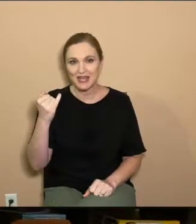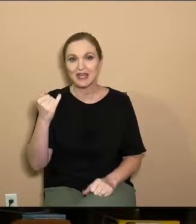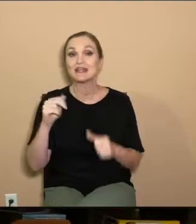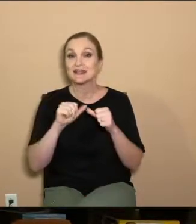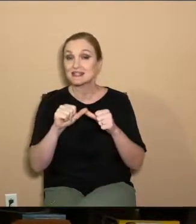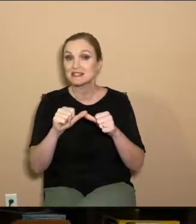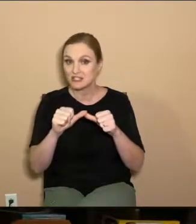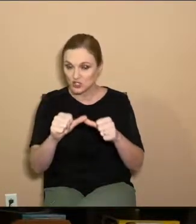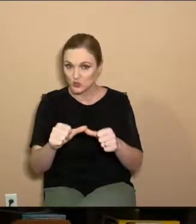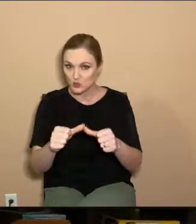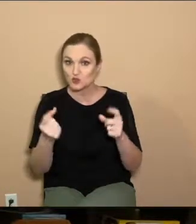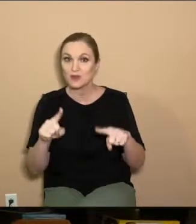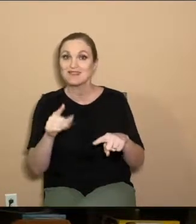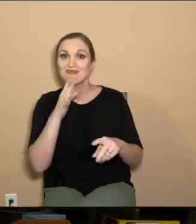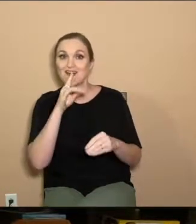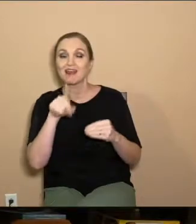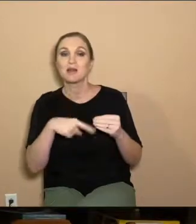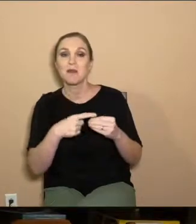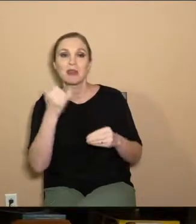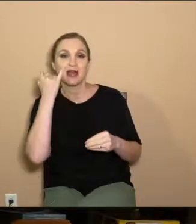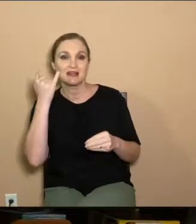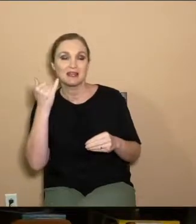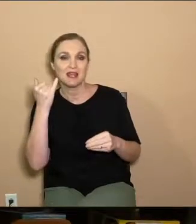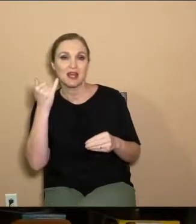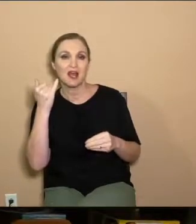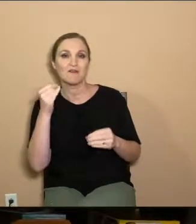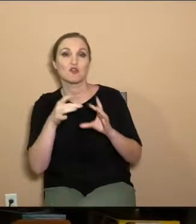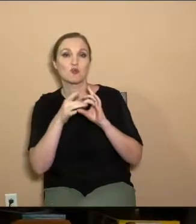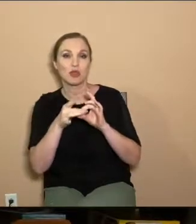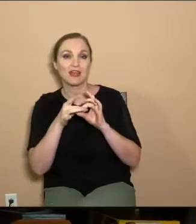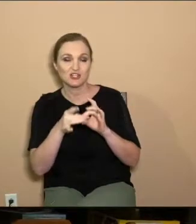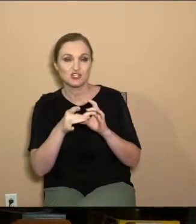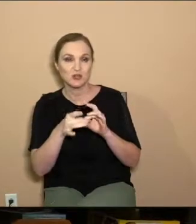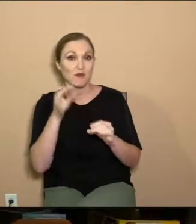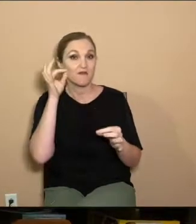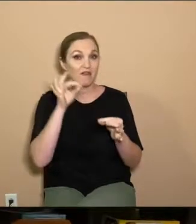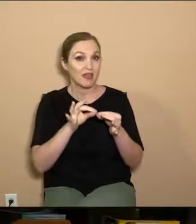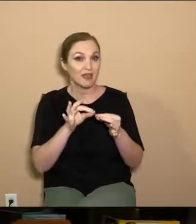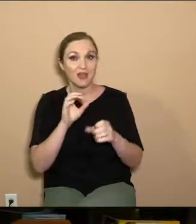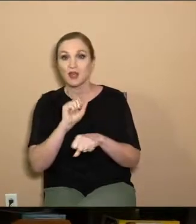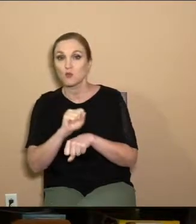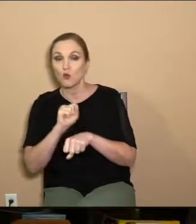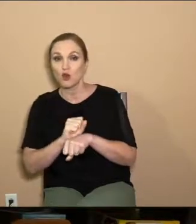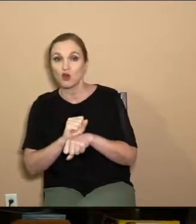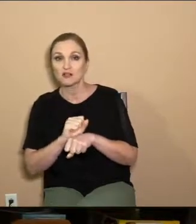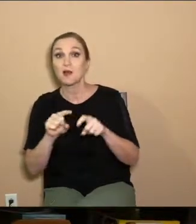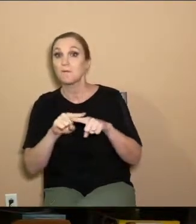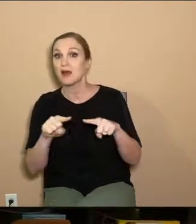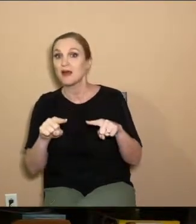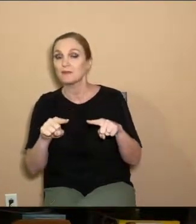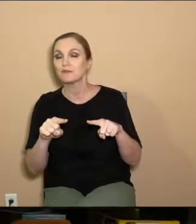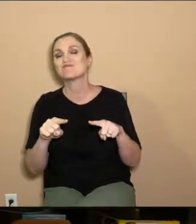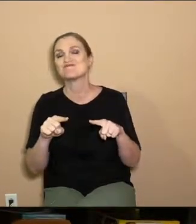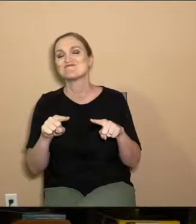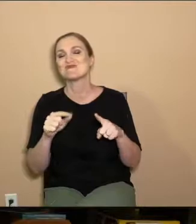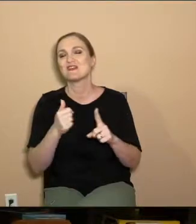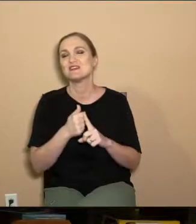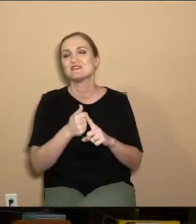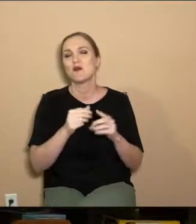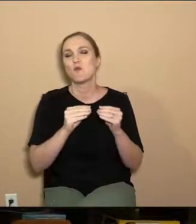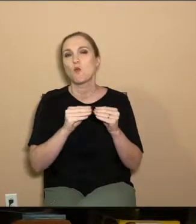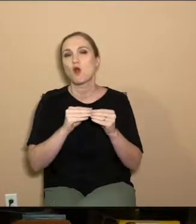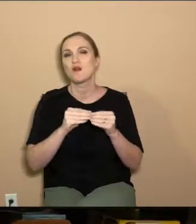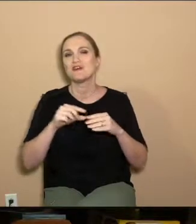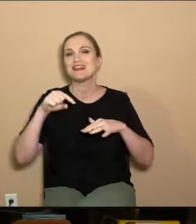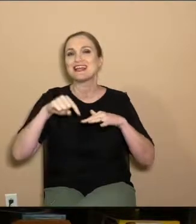mind when he's talking about this idea of the relationship between faith and works. However, this is more of a higher